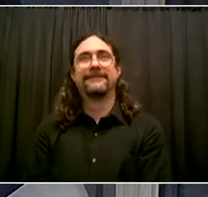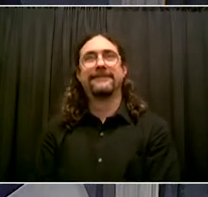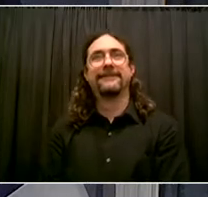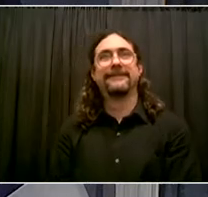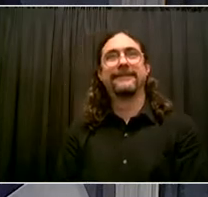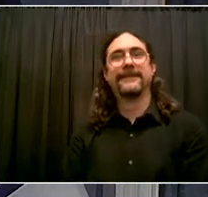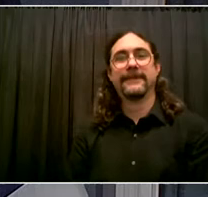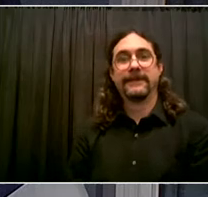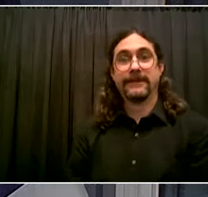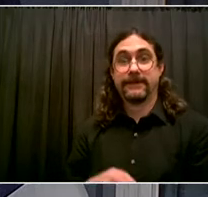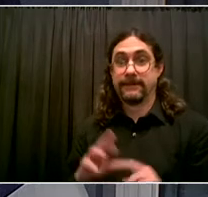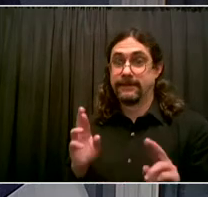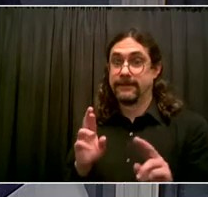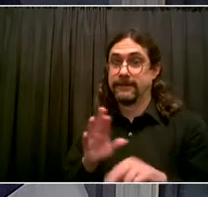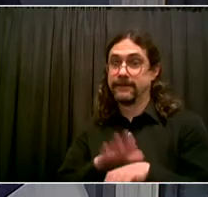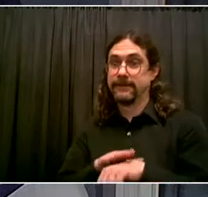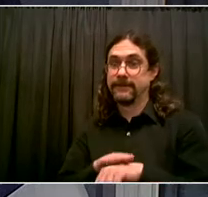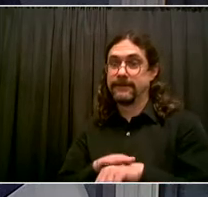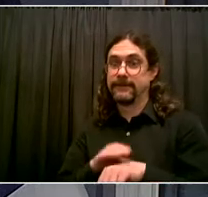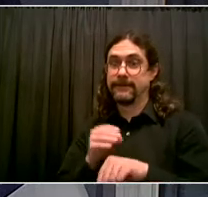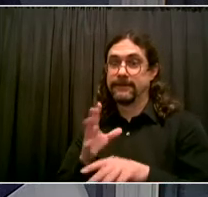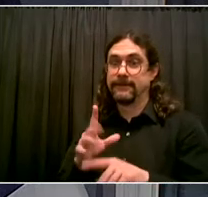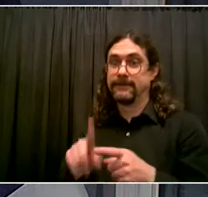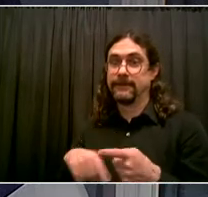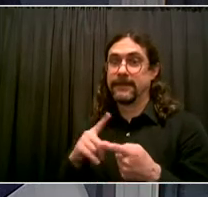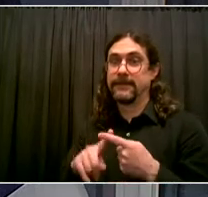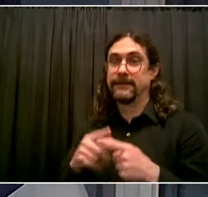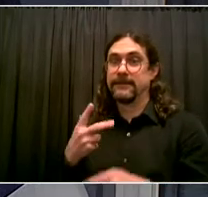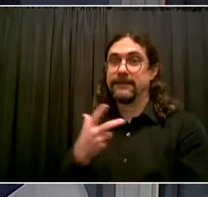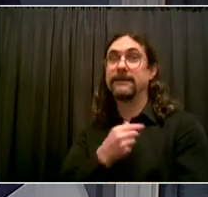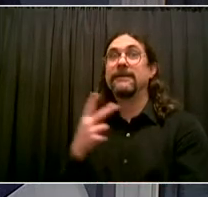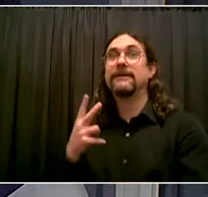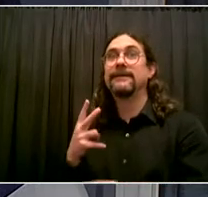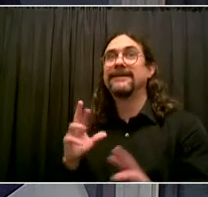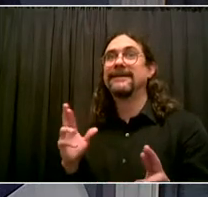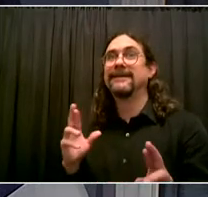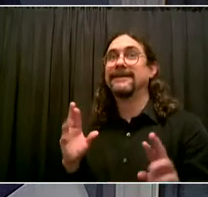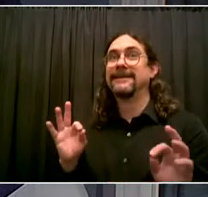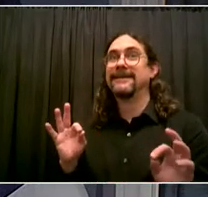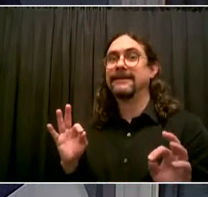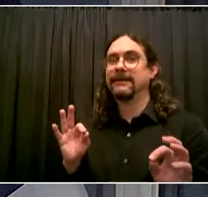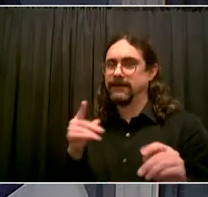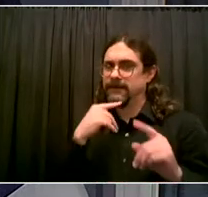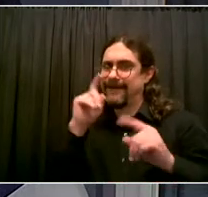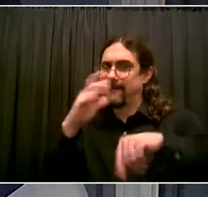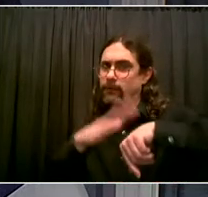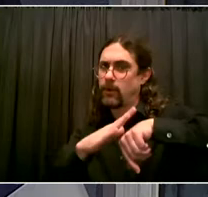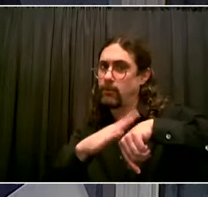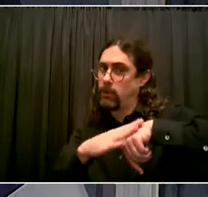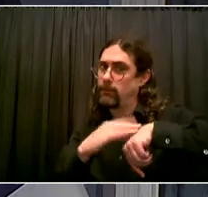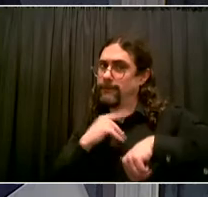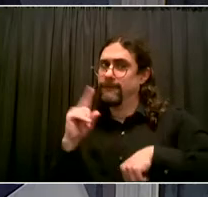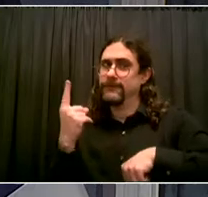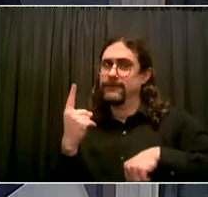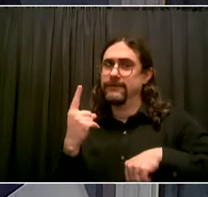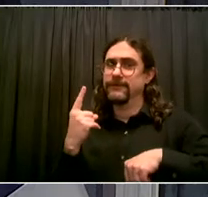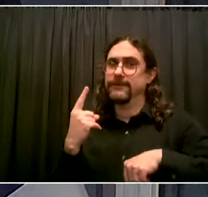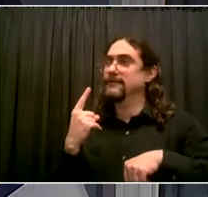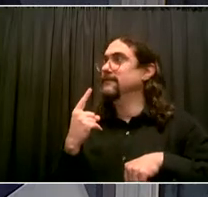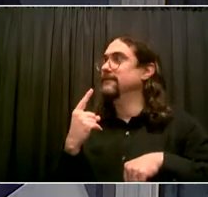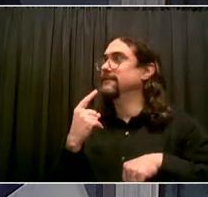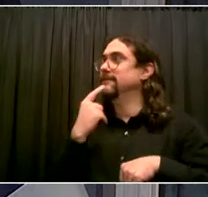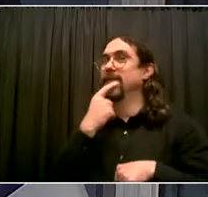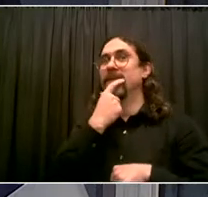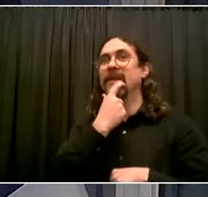I mean, this is going on a long time. Just give me a warning when you're about to give me the shot, okay? We're all done, sir. right. Very good. All right.